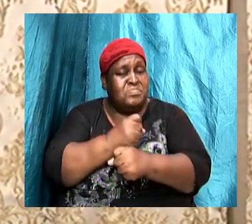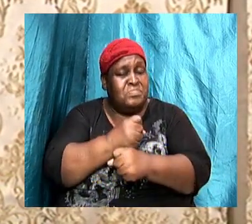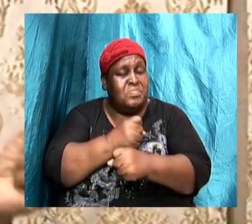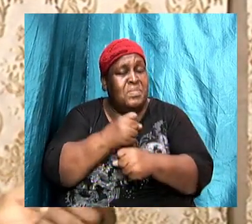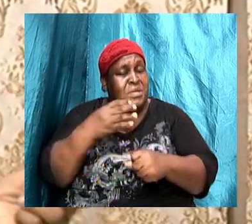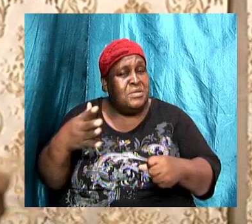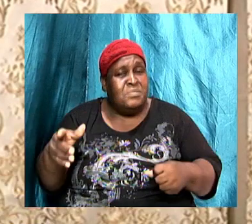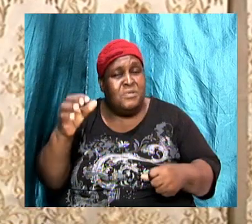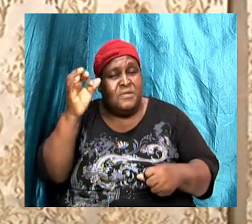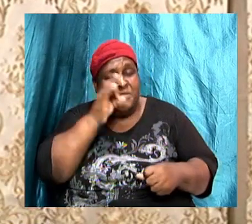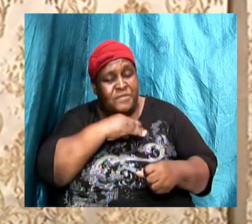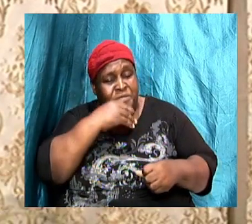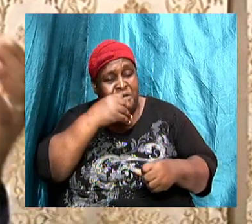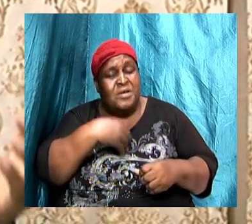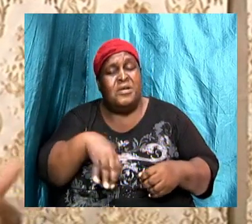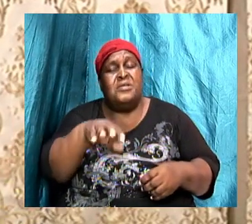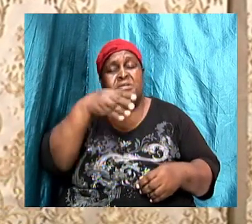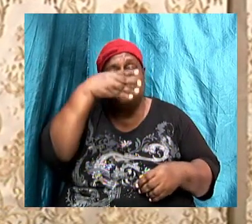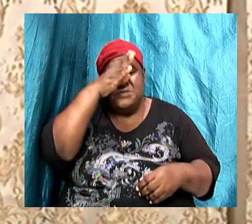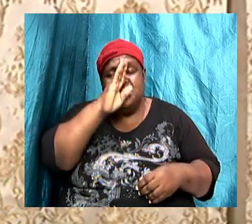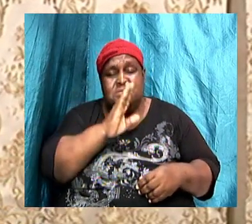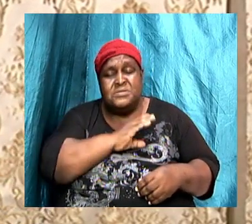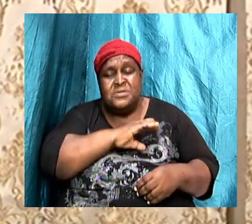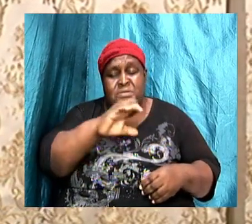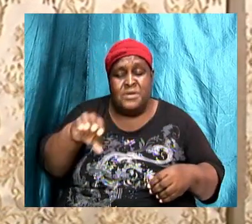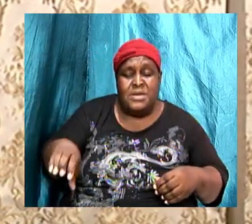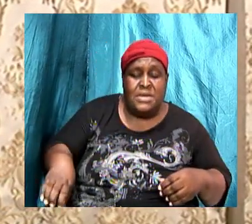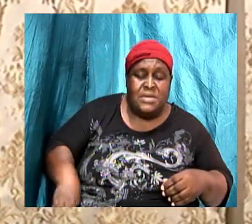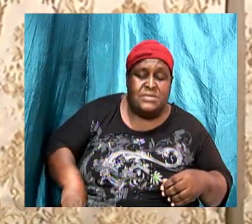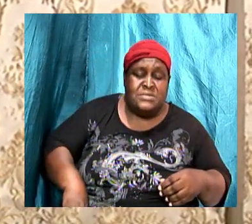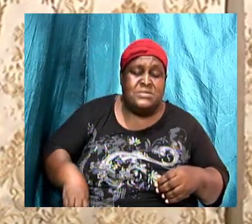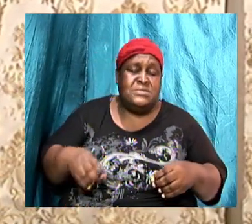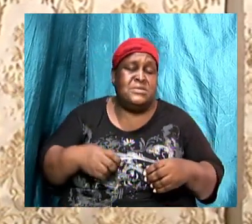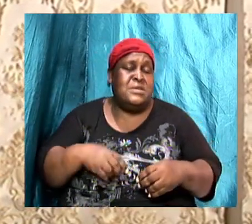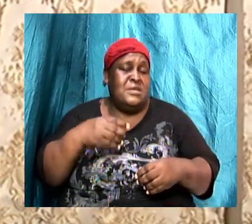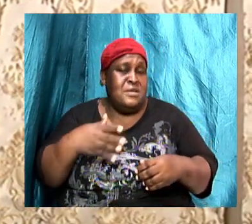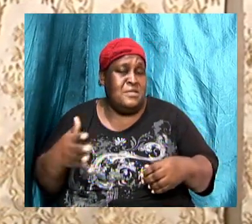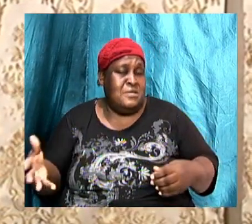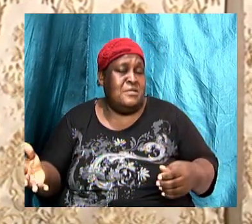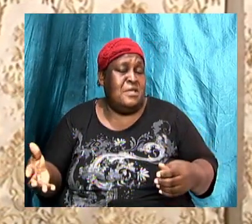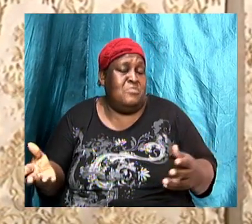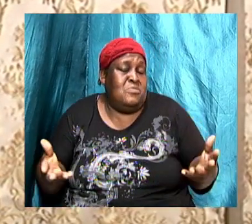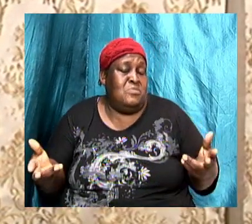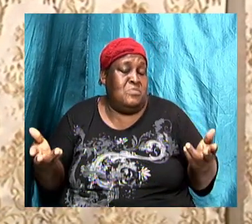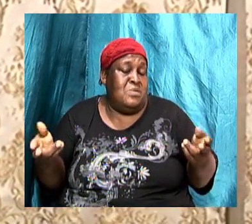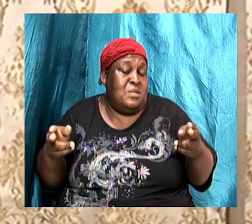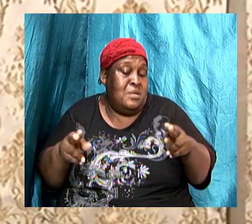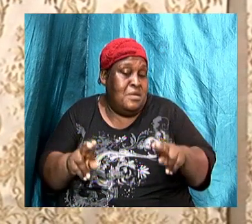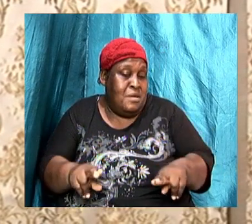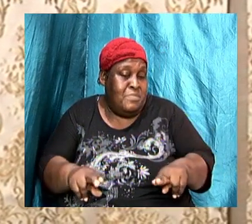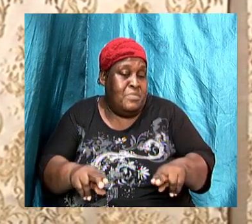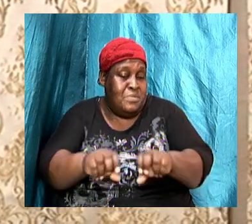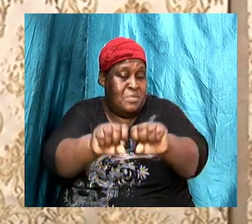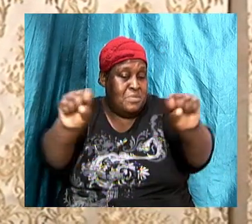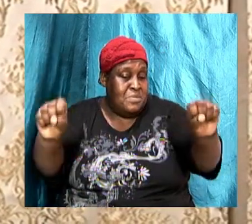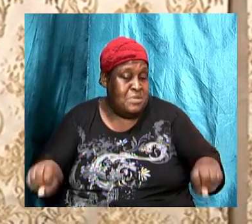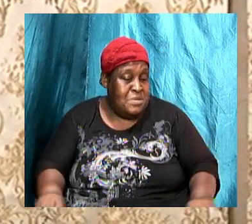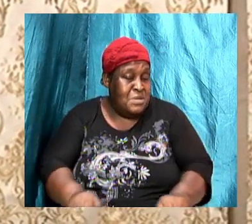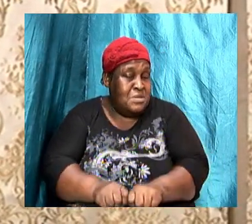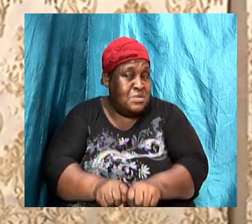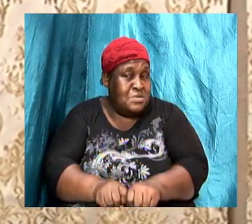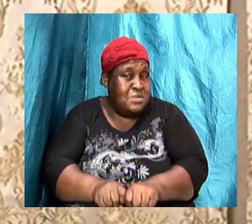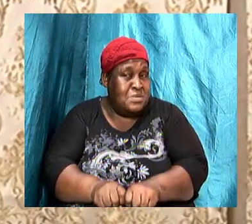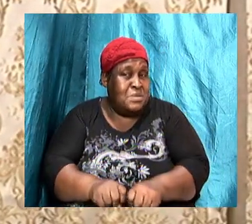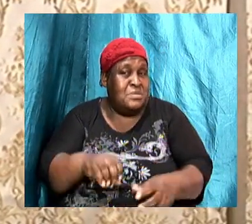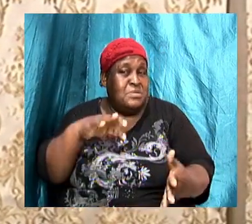things about the system that will come and we have spent enough time going through a